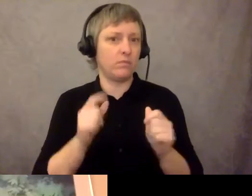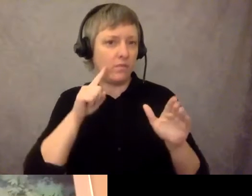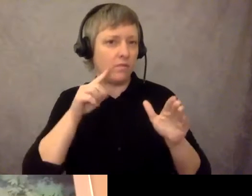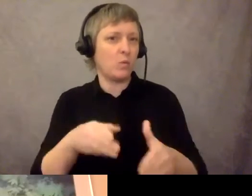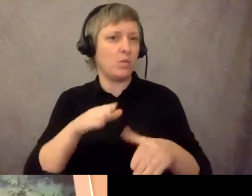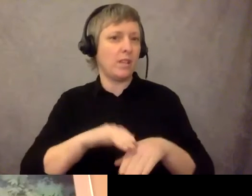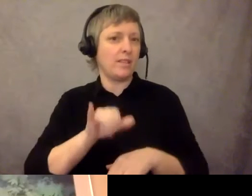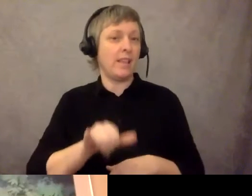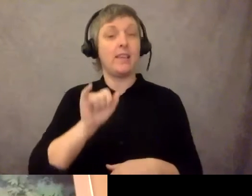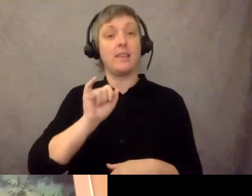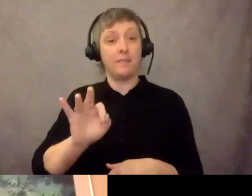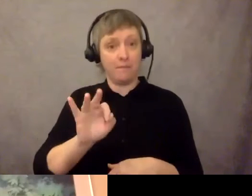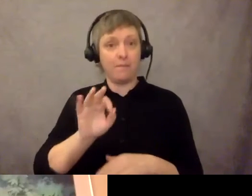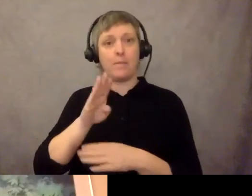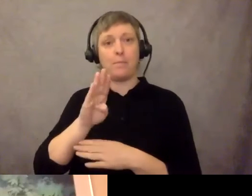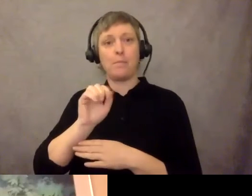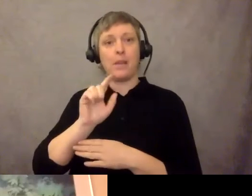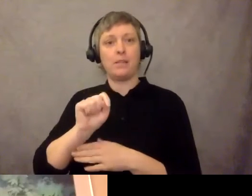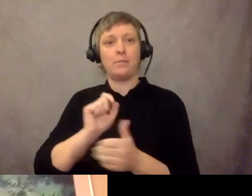Thank you so much. You bet.